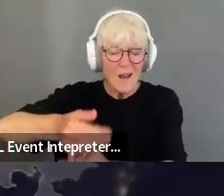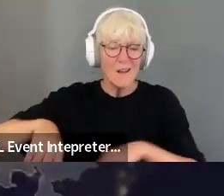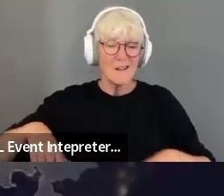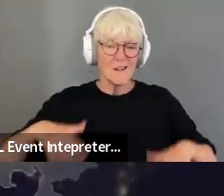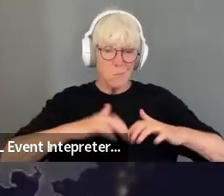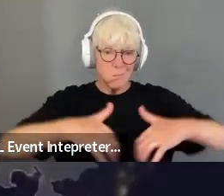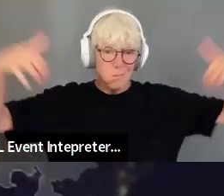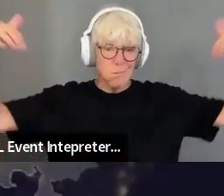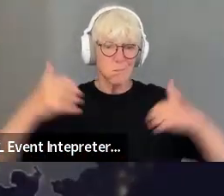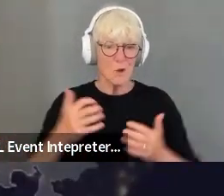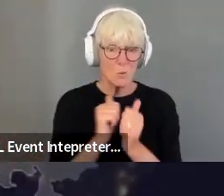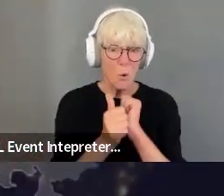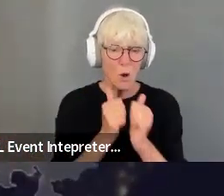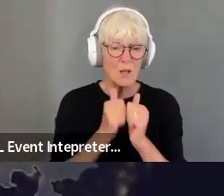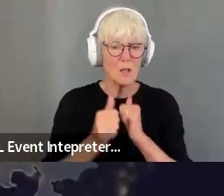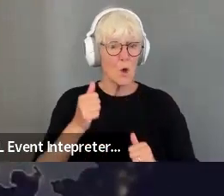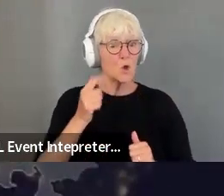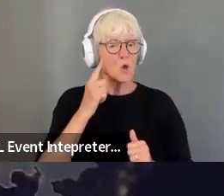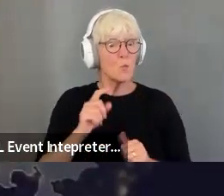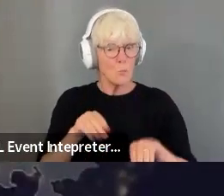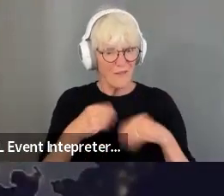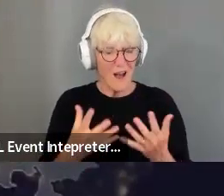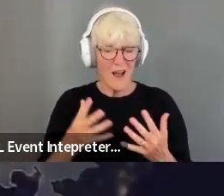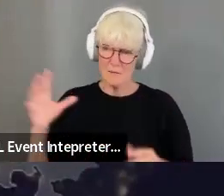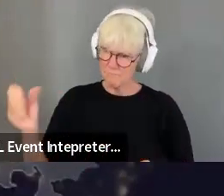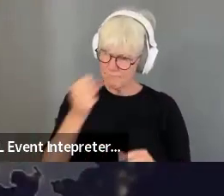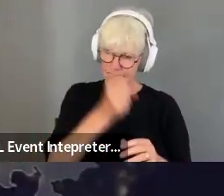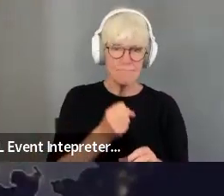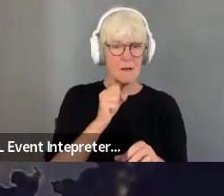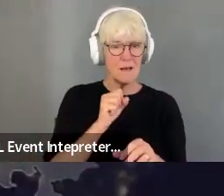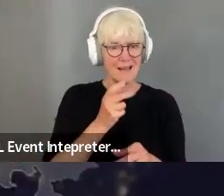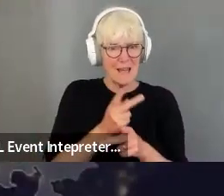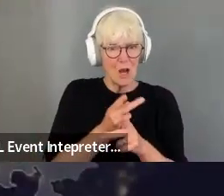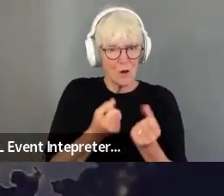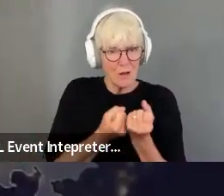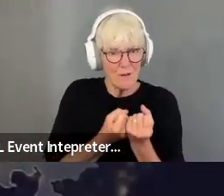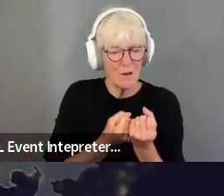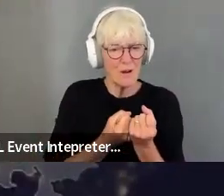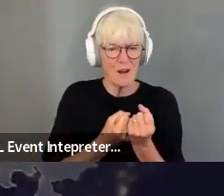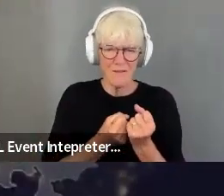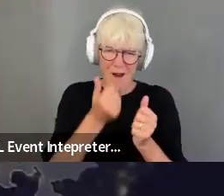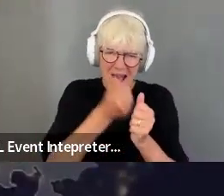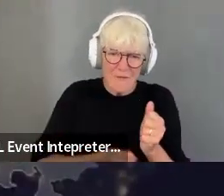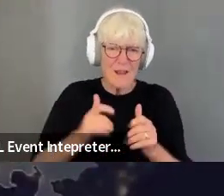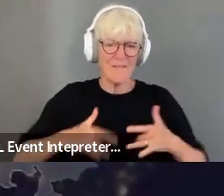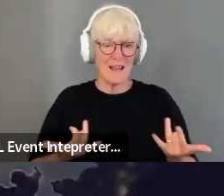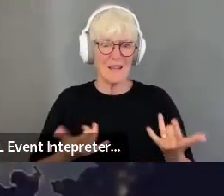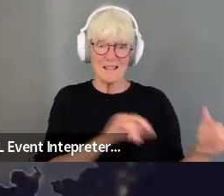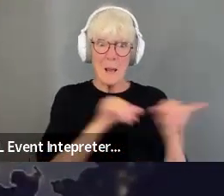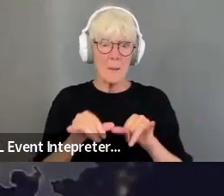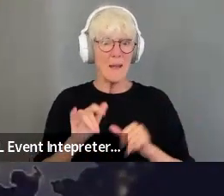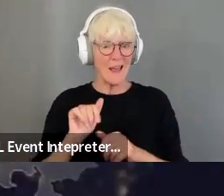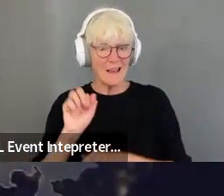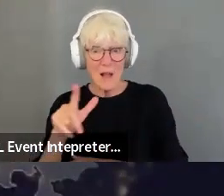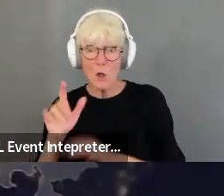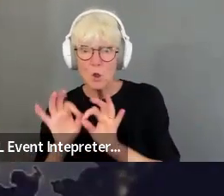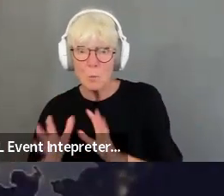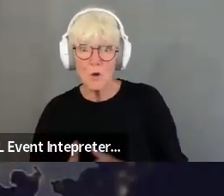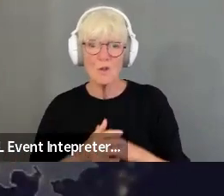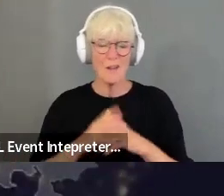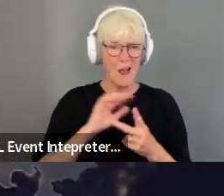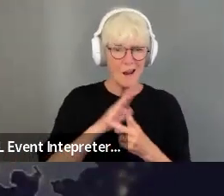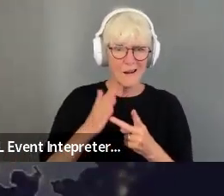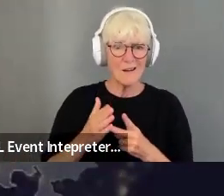ensure that caregiving becomes a standard component of on-site accessibility measures, just like sign language interpreters, closed captioning services,